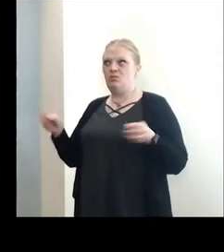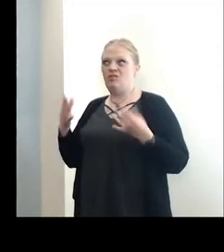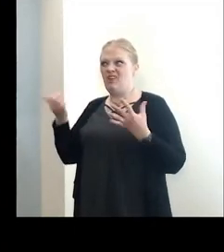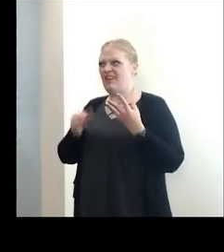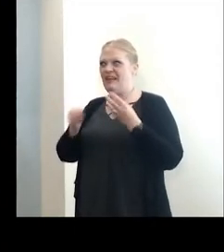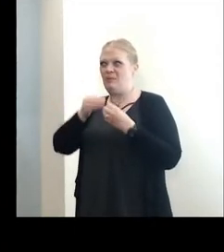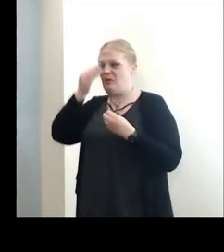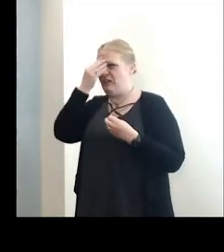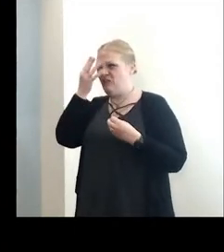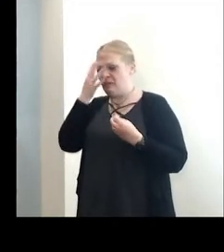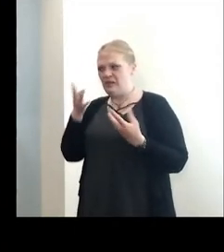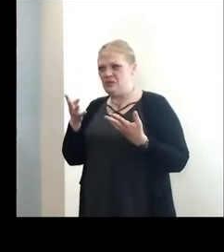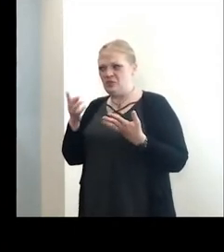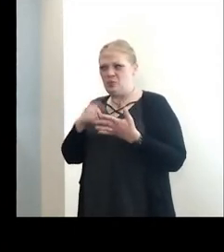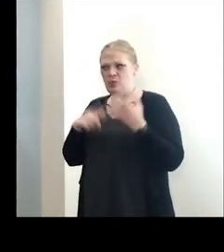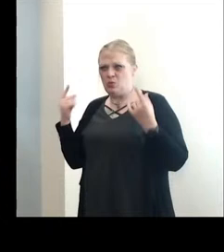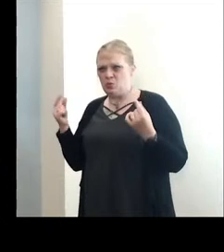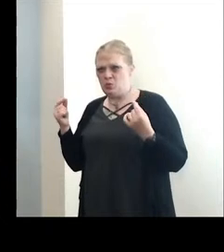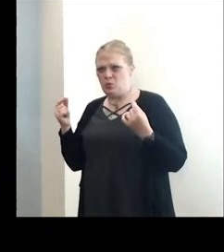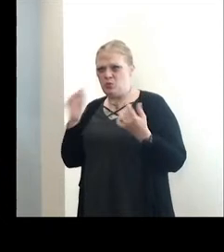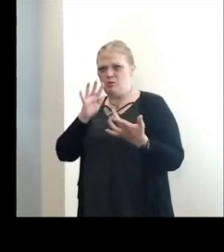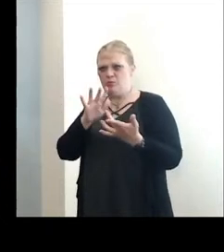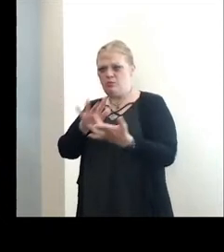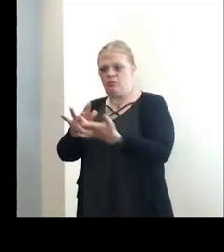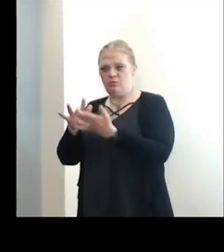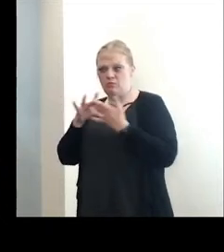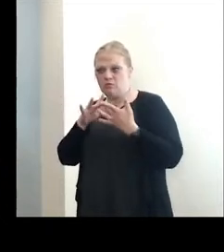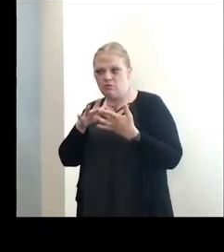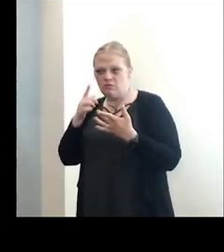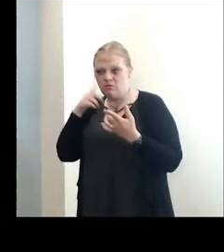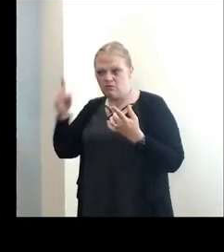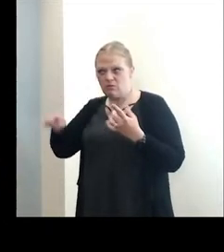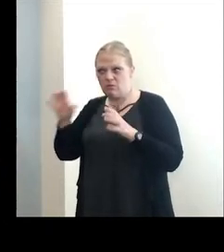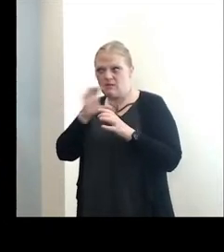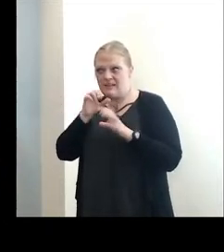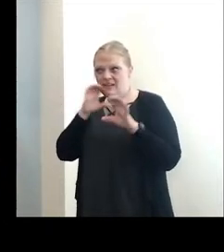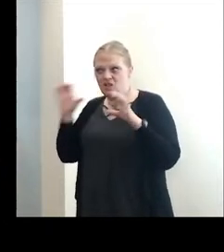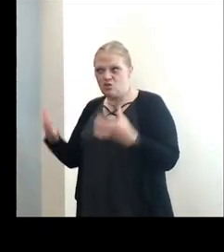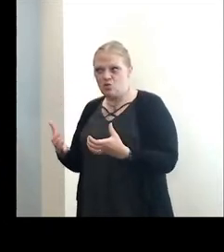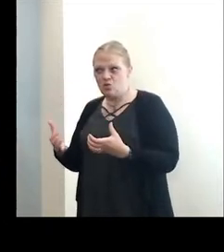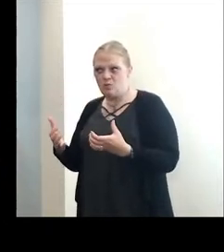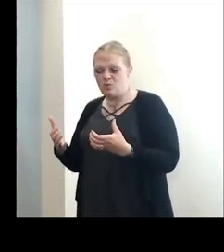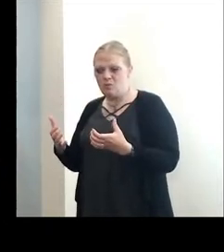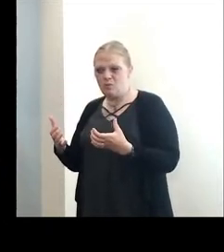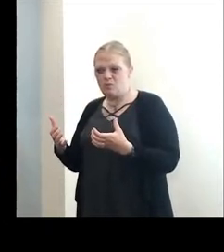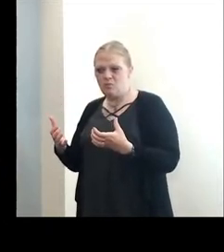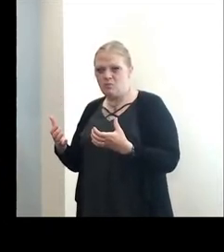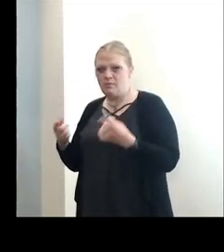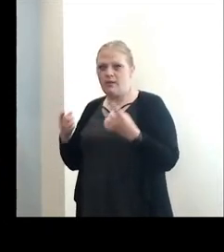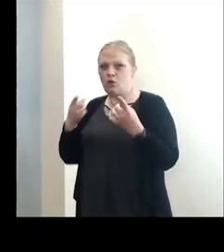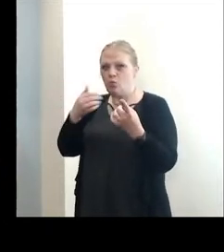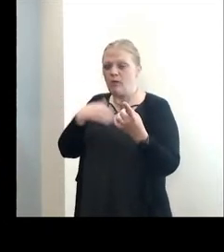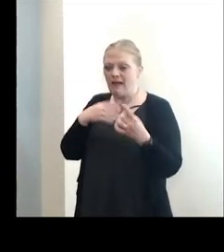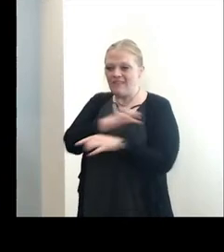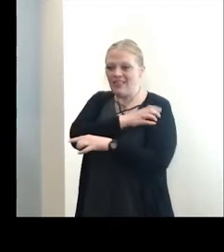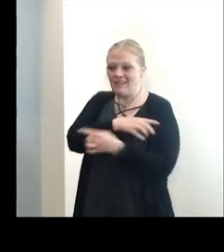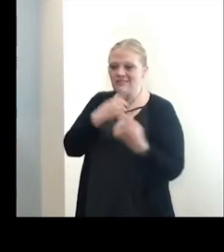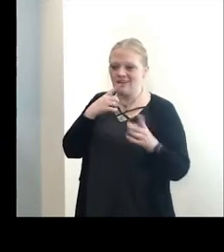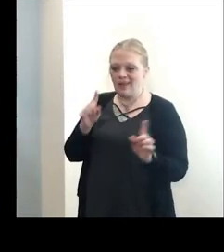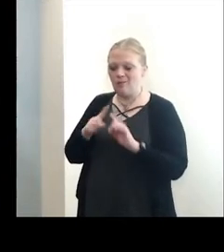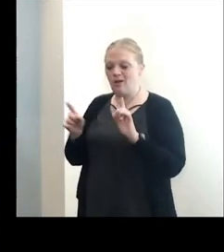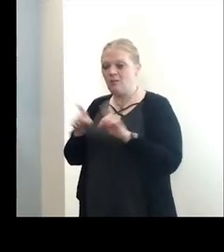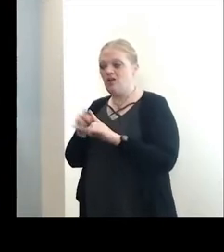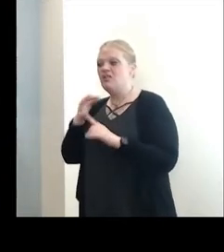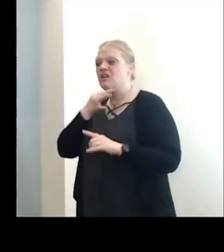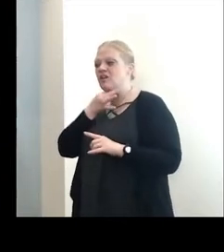any more information on what you might be doing to reach out to folks in that age group beyond the clinics you have already announced? And I'm also